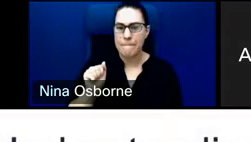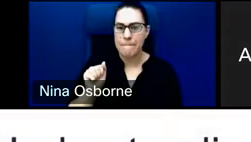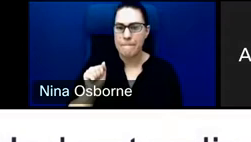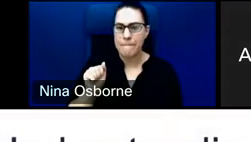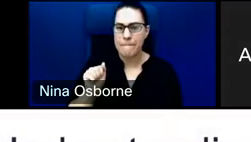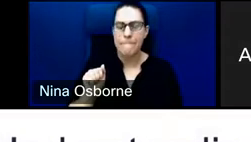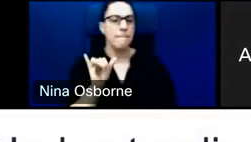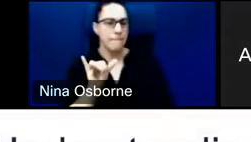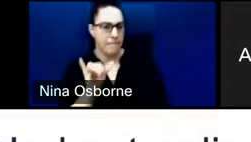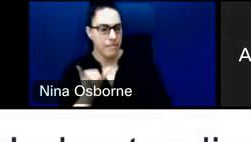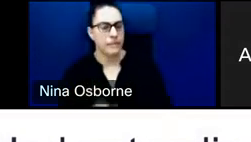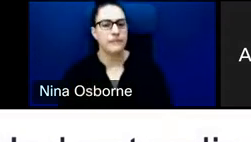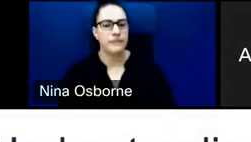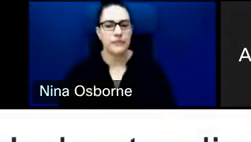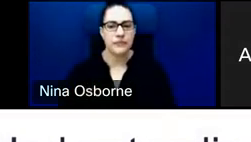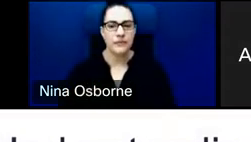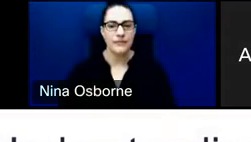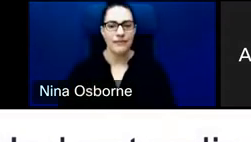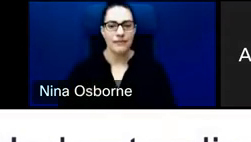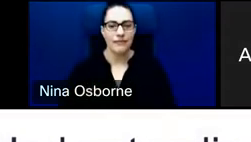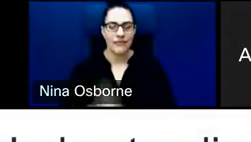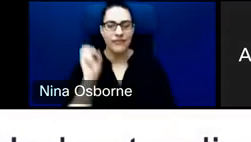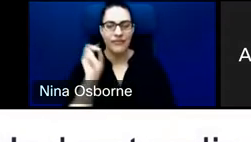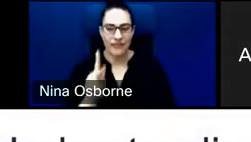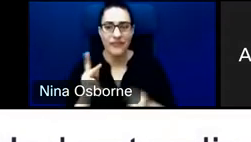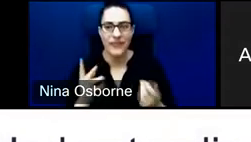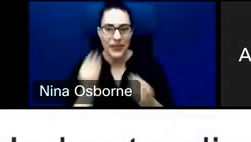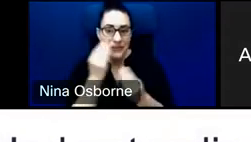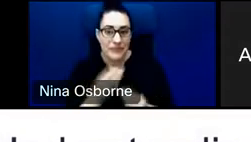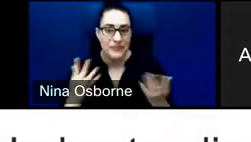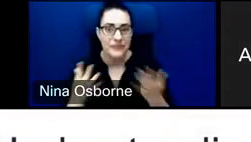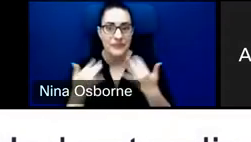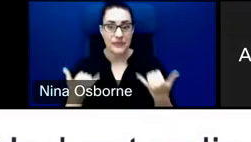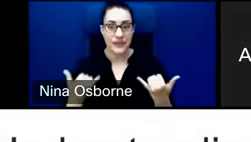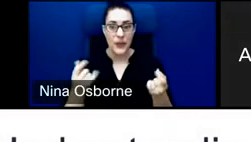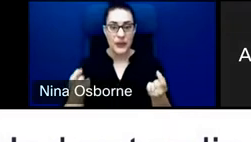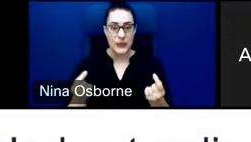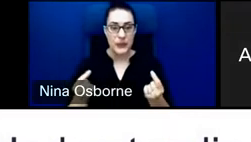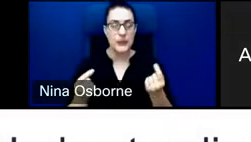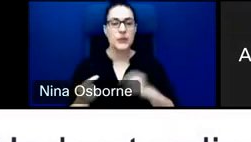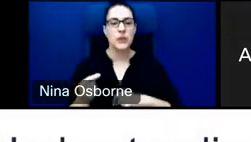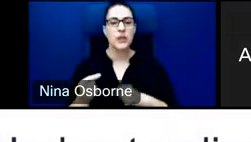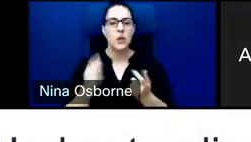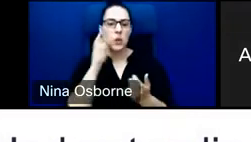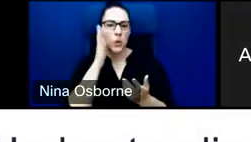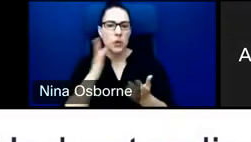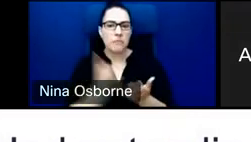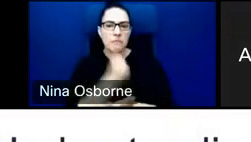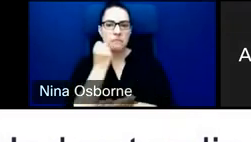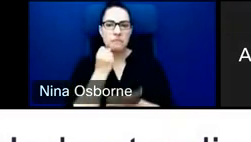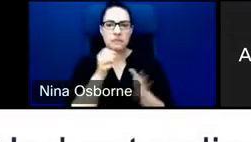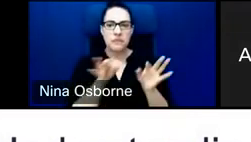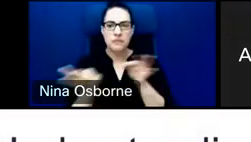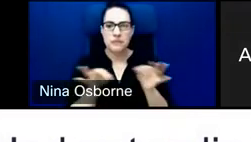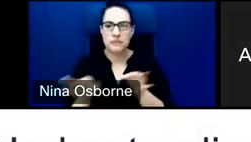Okay. So, I think, okay. So, just so that you know what, what we're going to do right now is we're going to take a little bit of time to understand a little bit